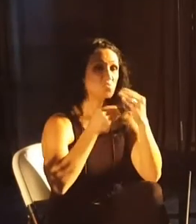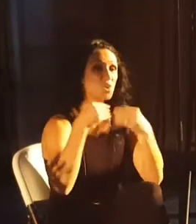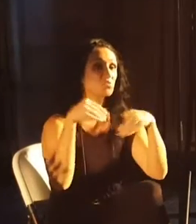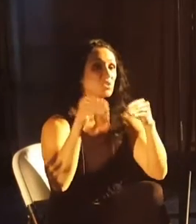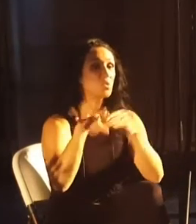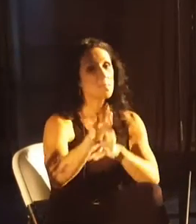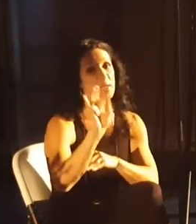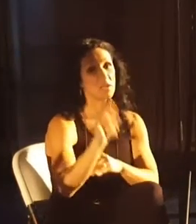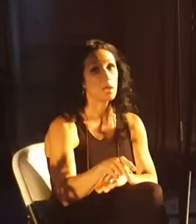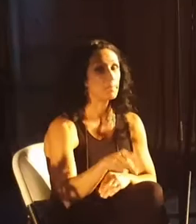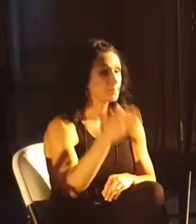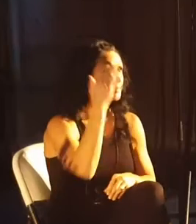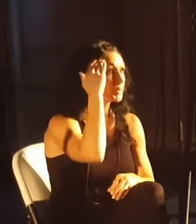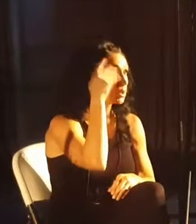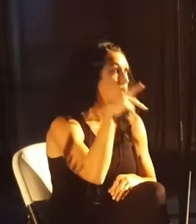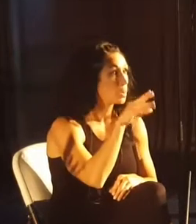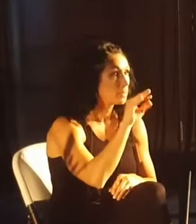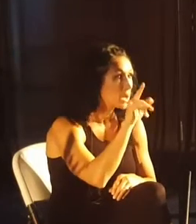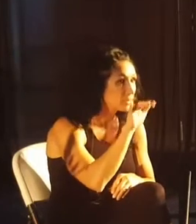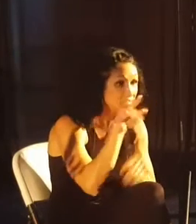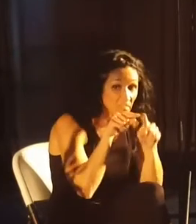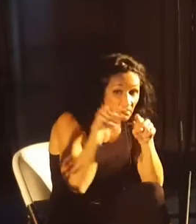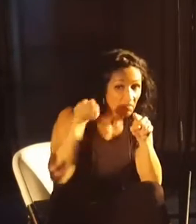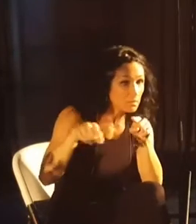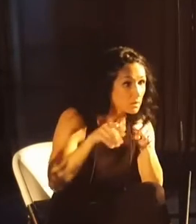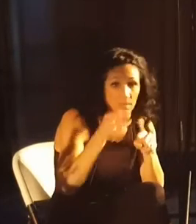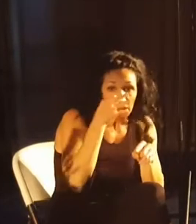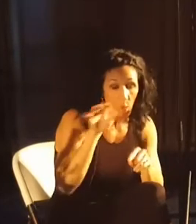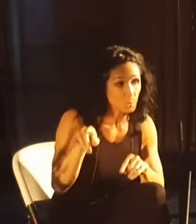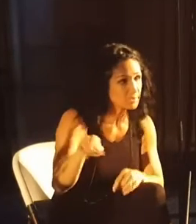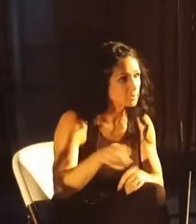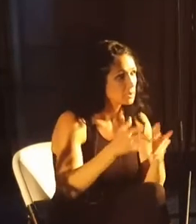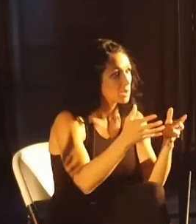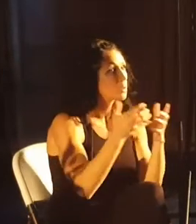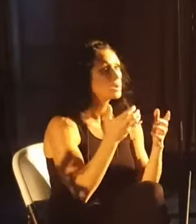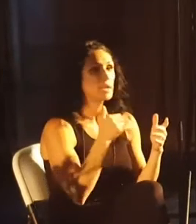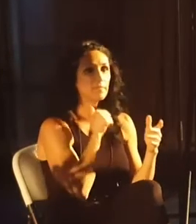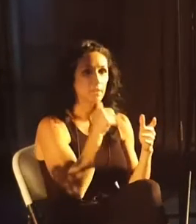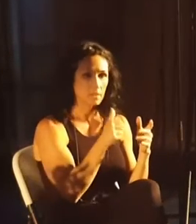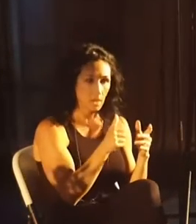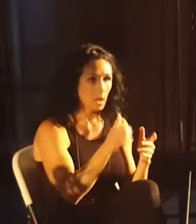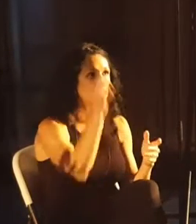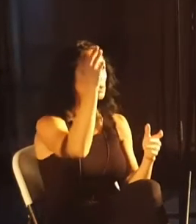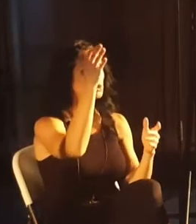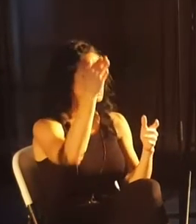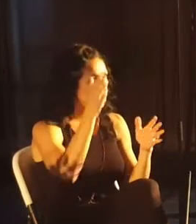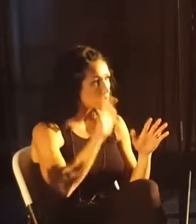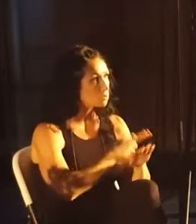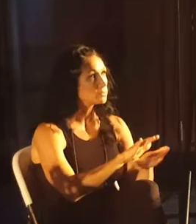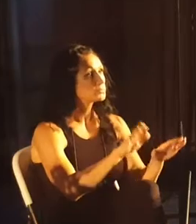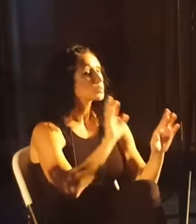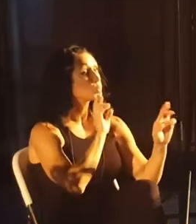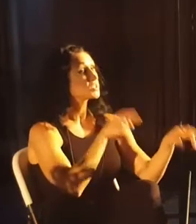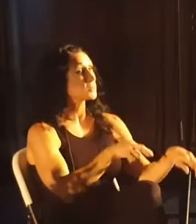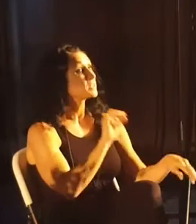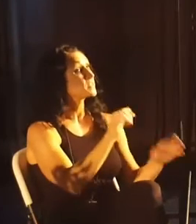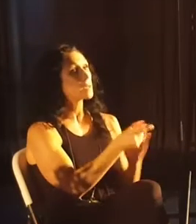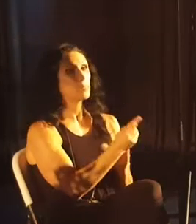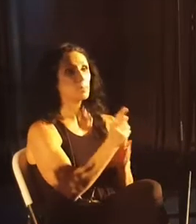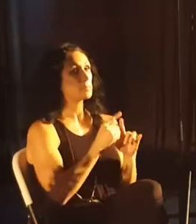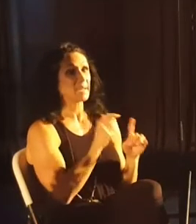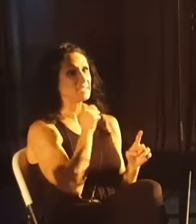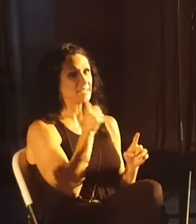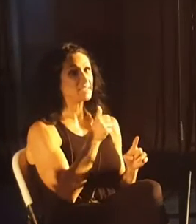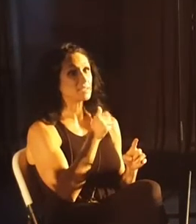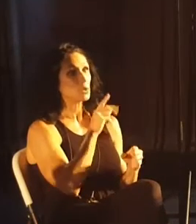store to pick that up. You know, Publix right across the street. And I, I wanted to have a very non-pastoral response in that moment, but I